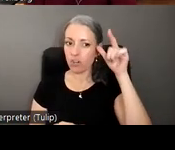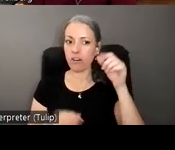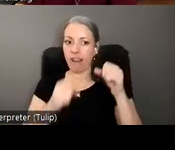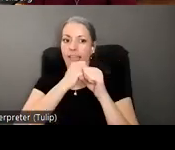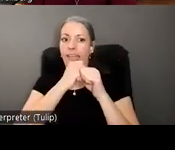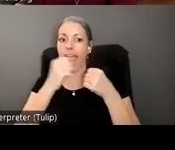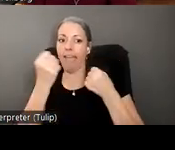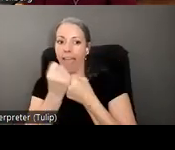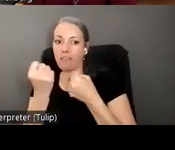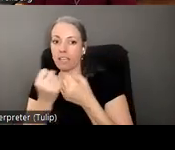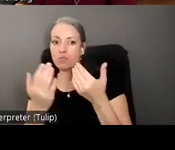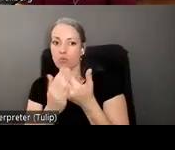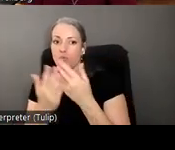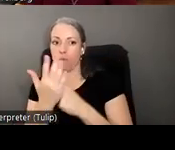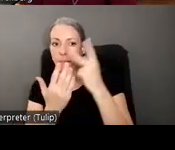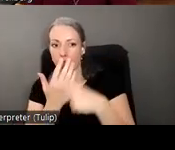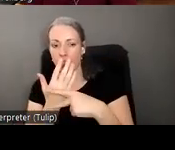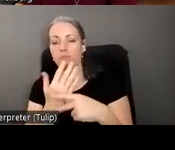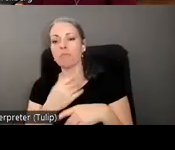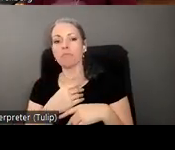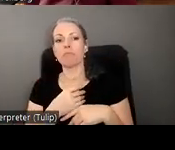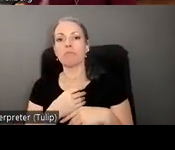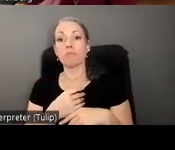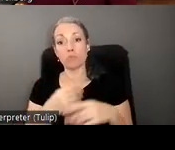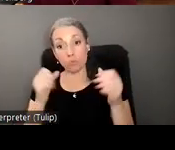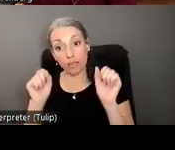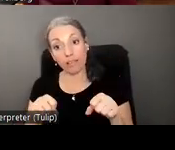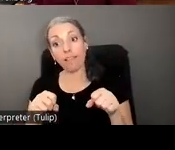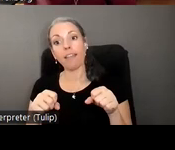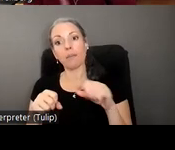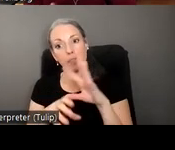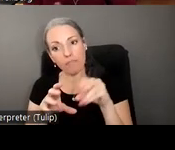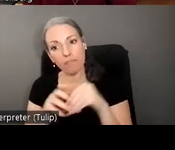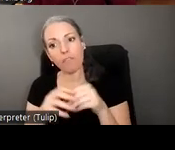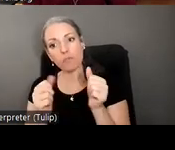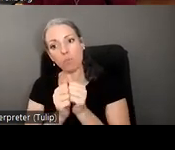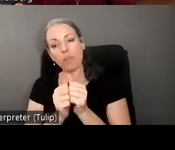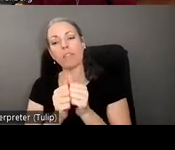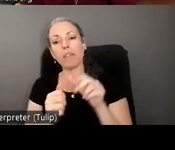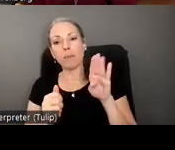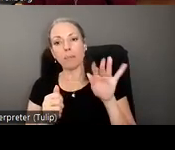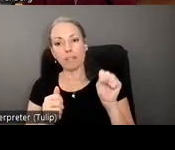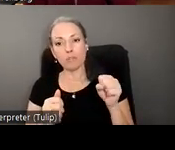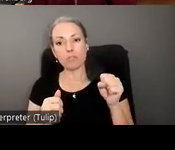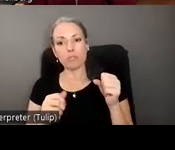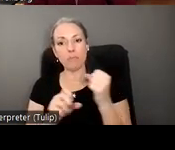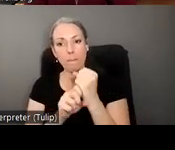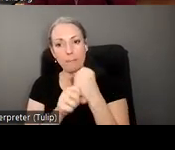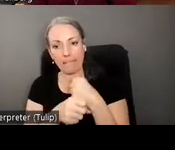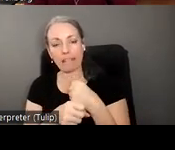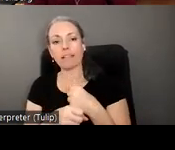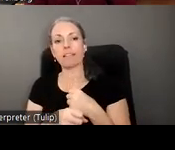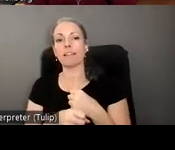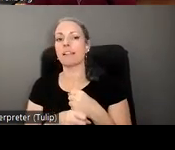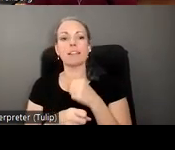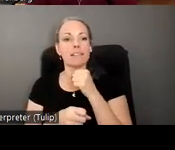policies and programs so that we can weigh in on bills in the making instead of waiting until after